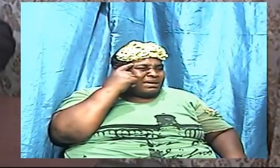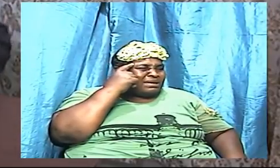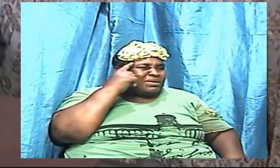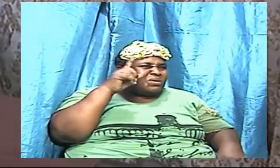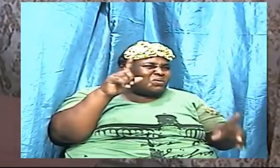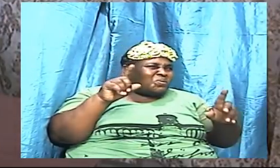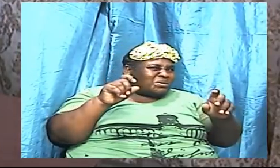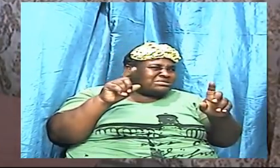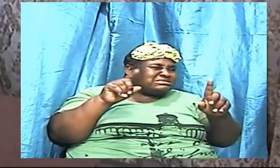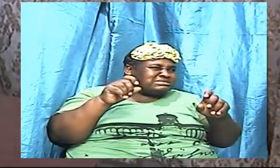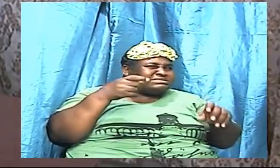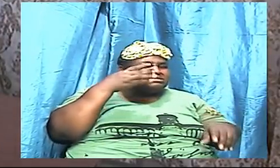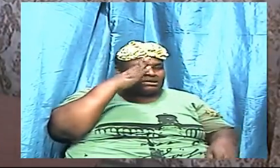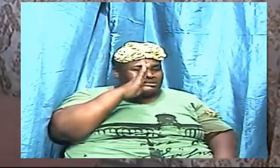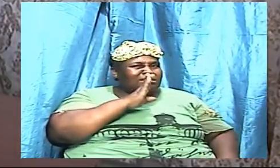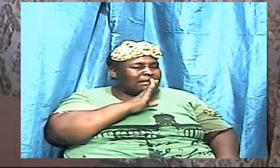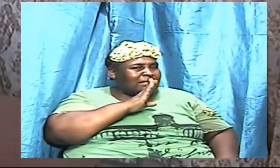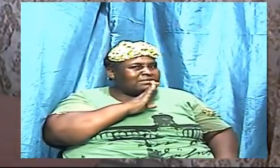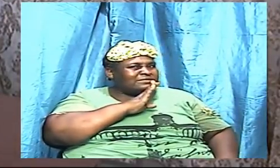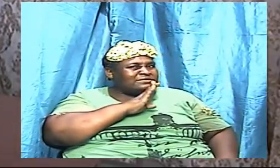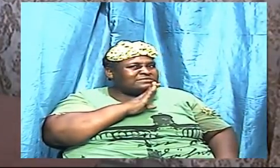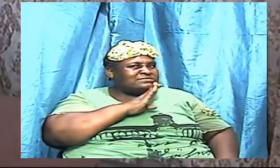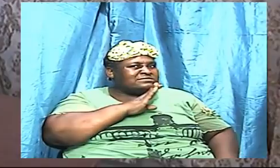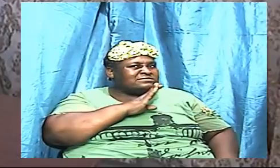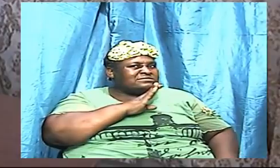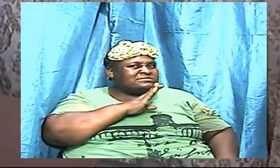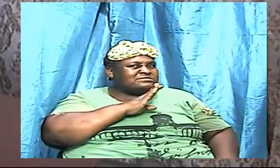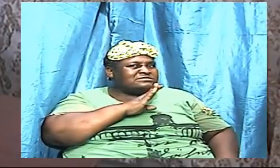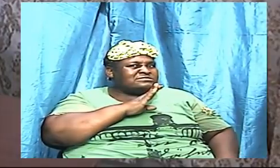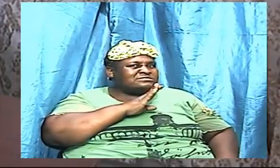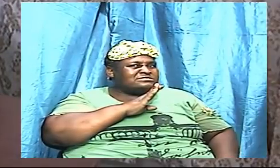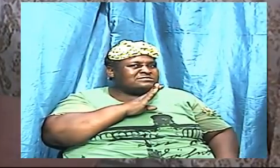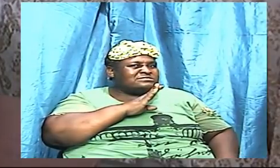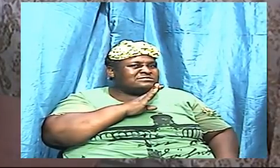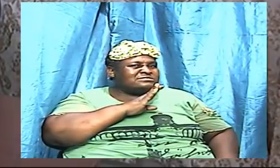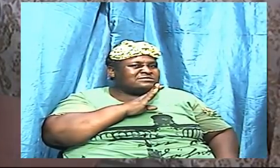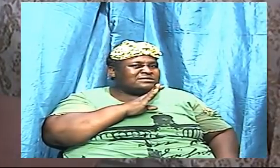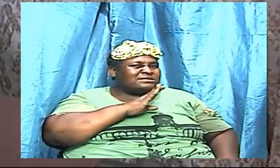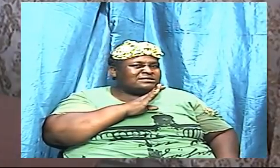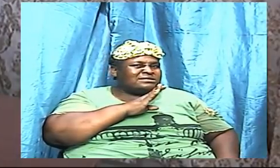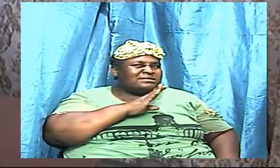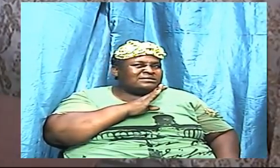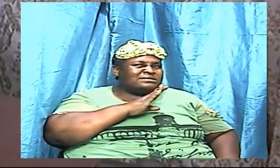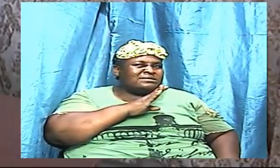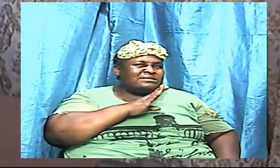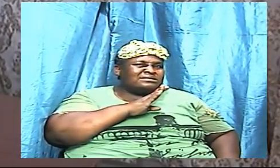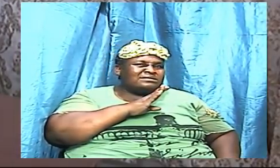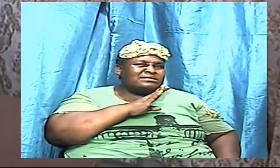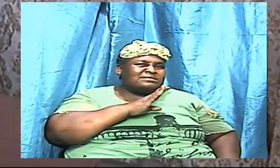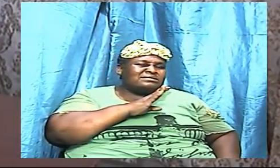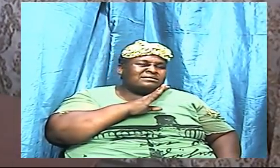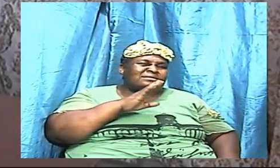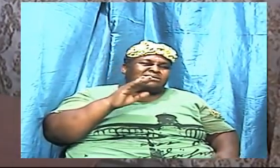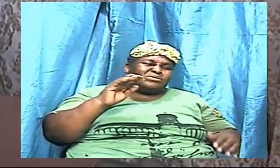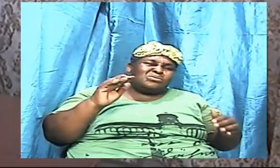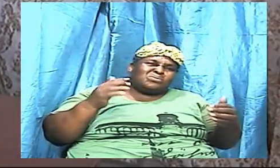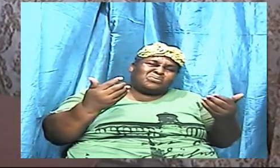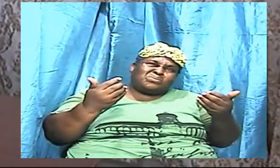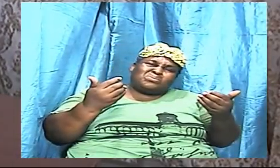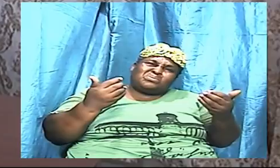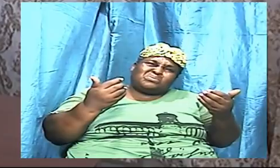now questioning the literal authority of almighty God